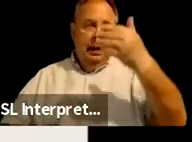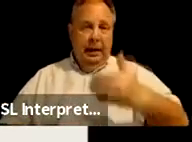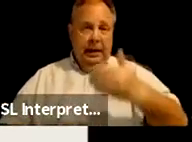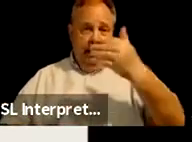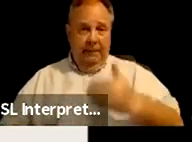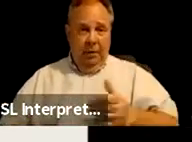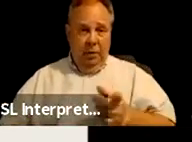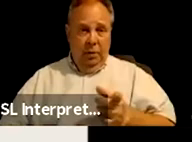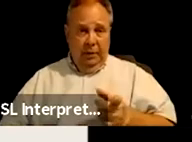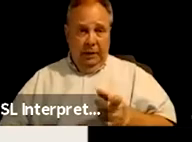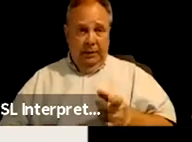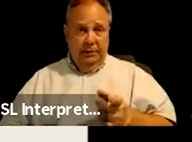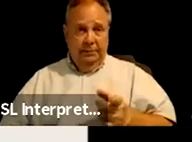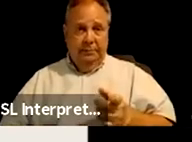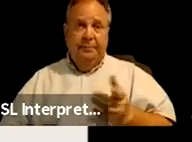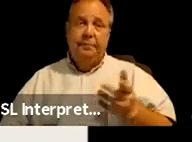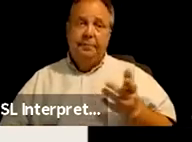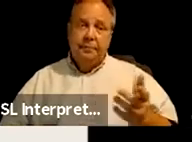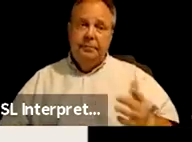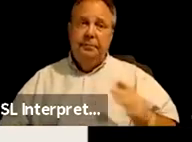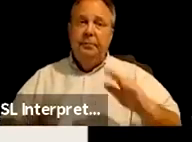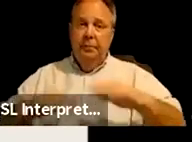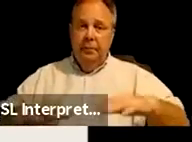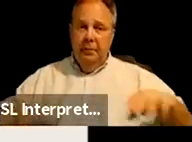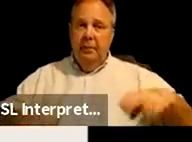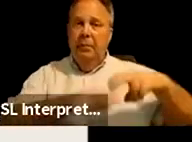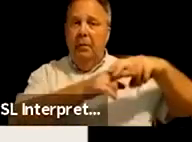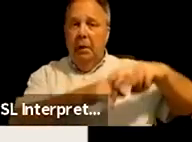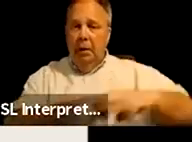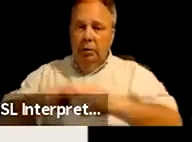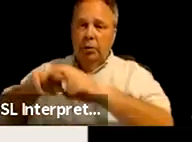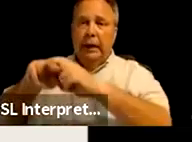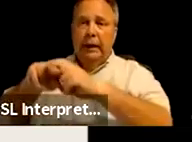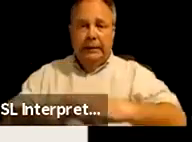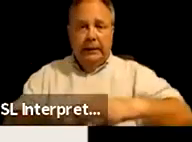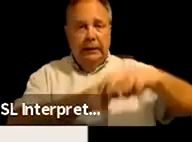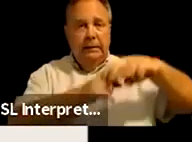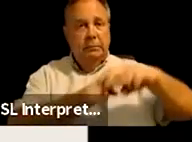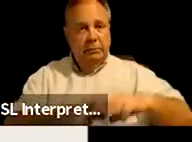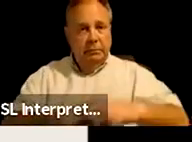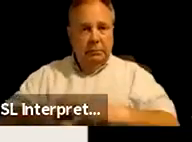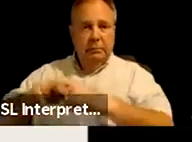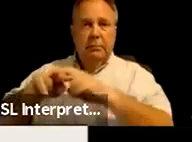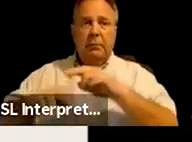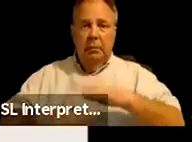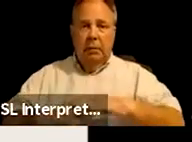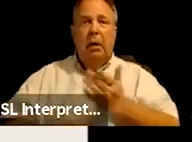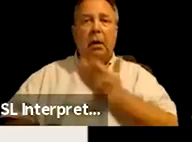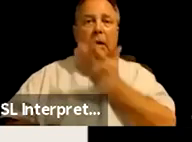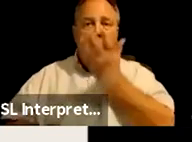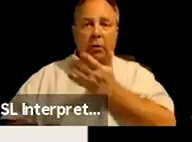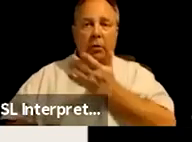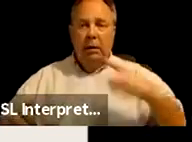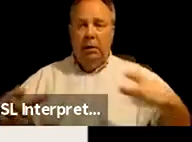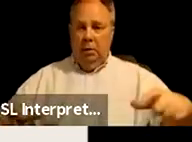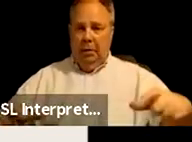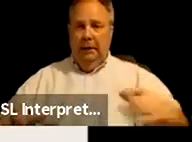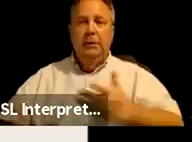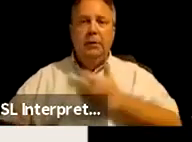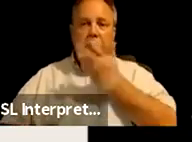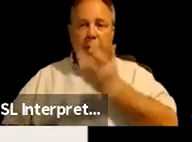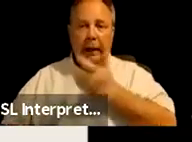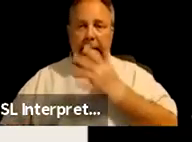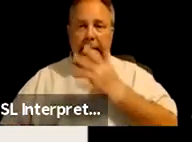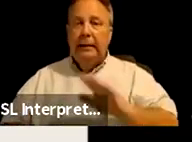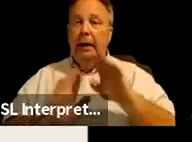of it, there is a children's swing set on the lawn on patch of grass. And then in